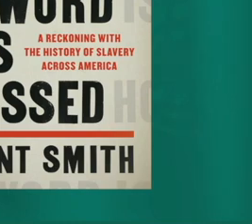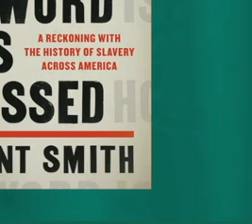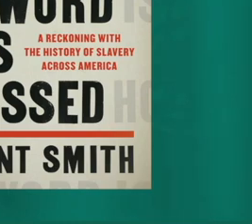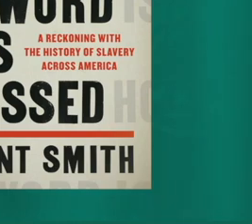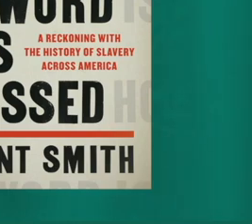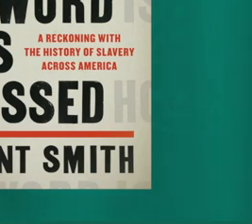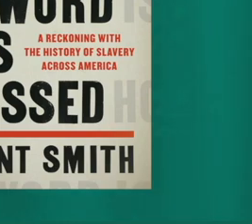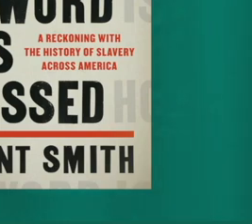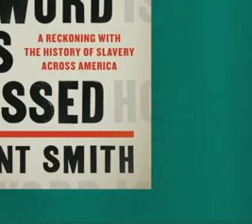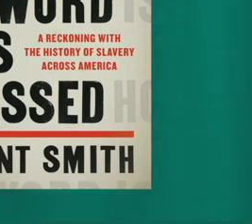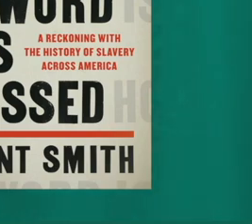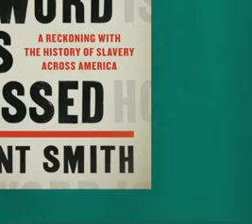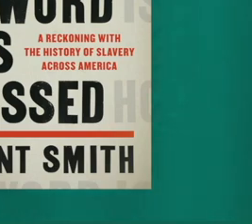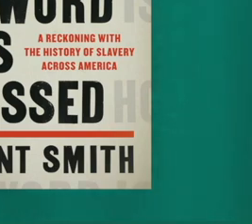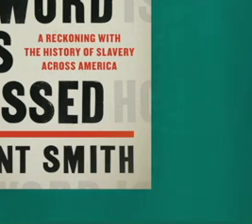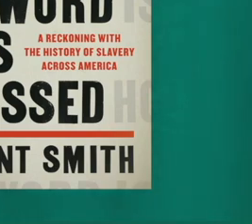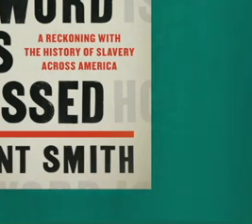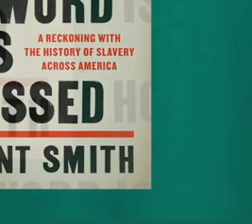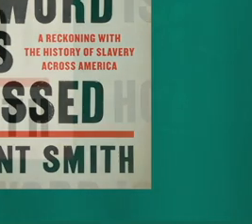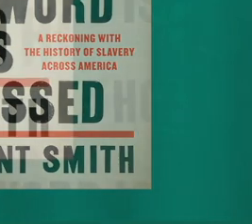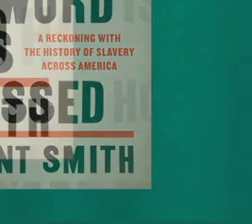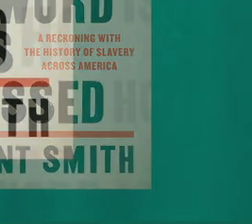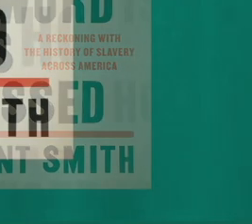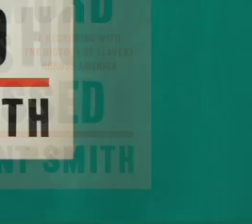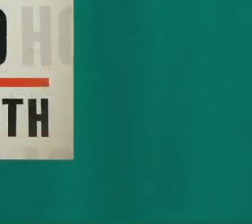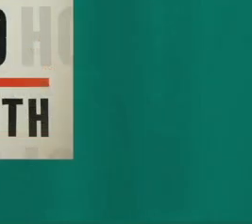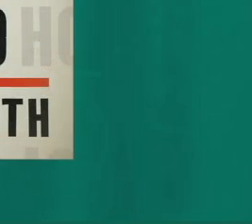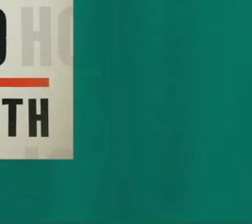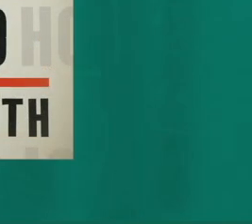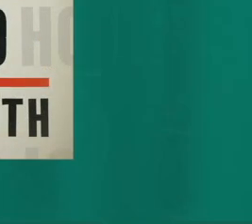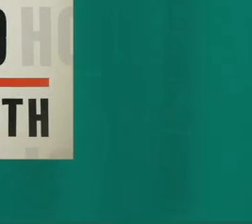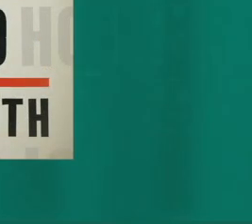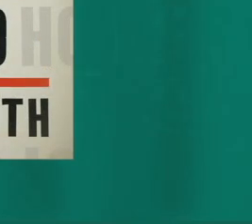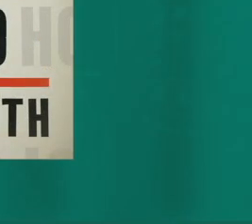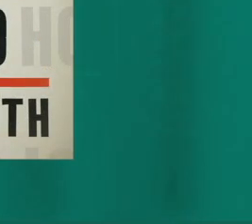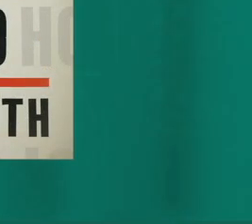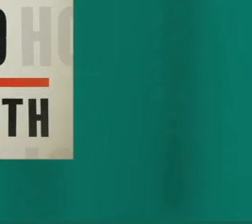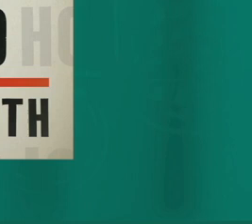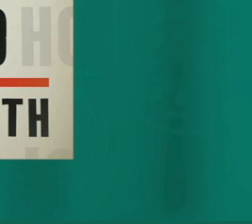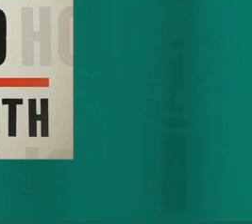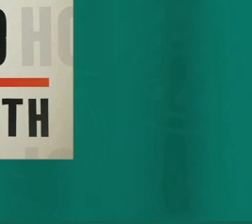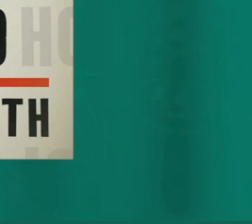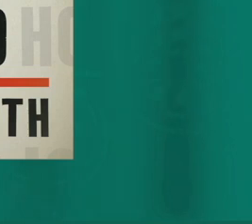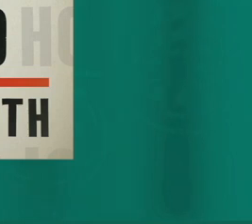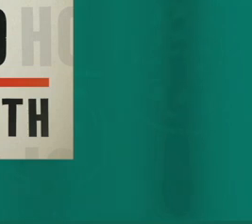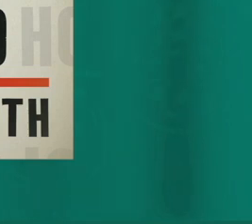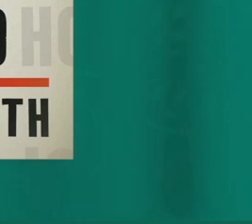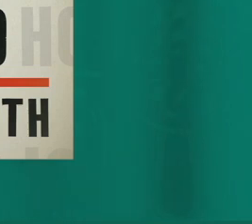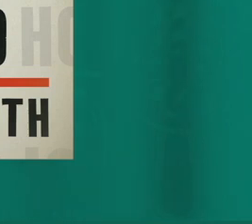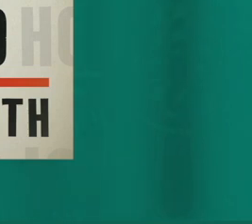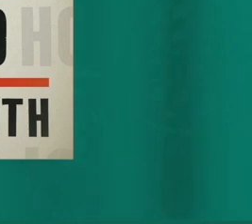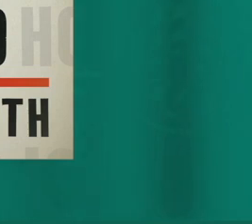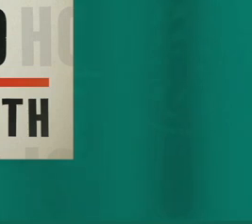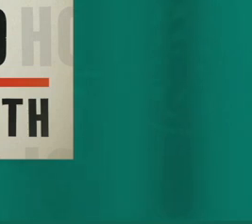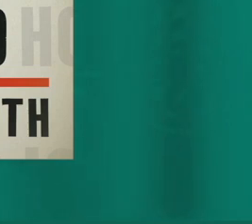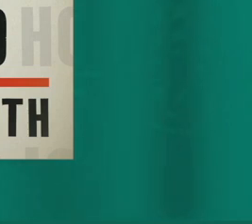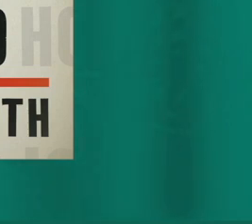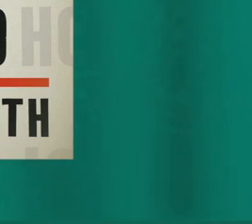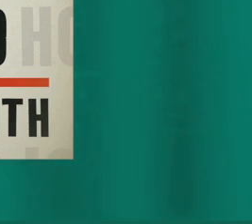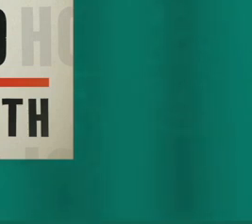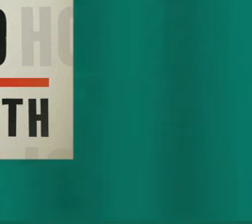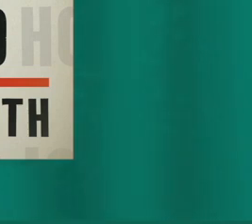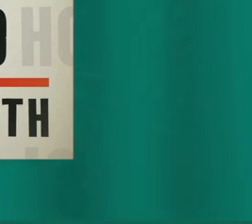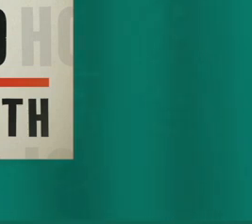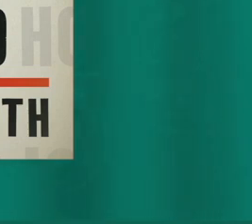Roberts, June 19th, 12 p.m. Available for purchase online from the Schaumburg Shop at schaumburgshop.com is the